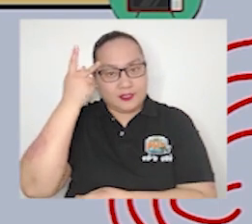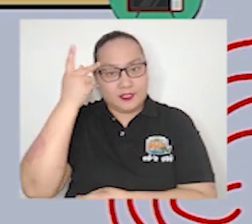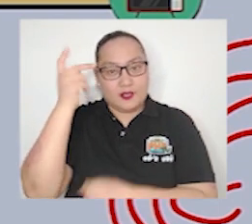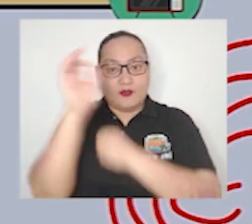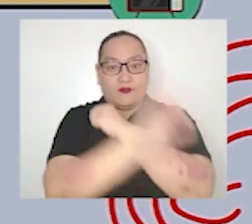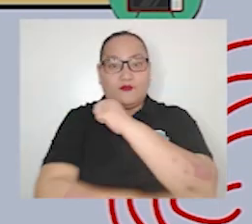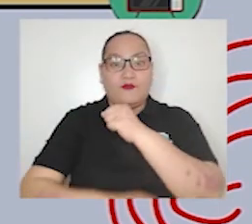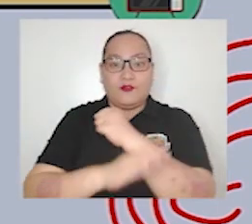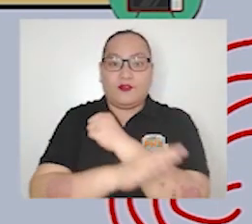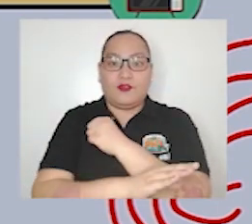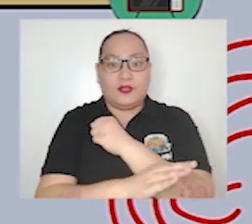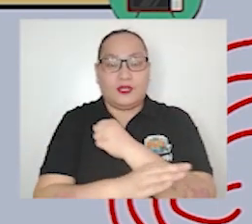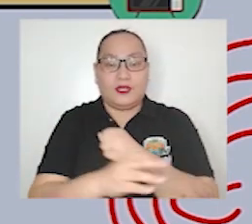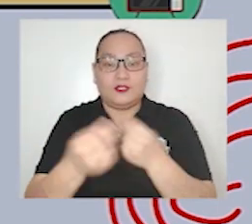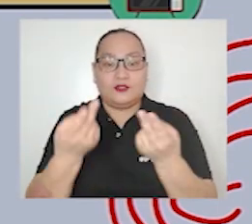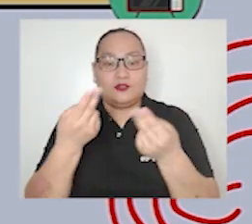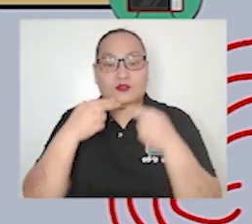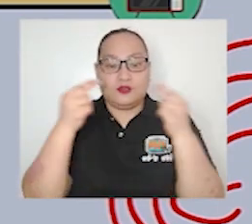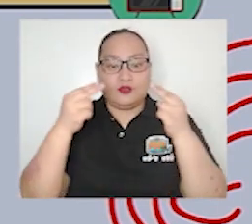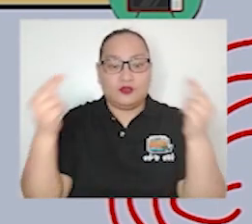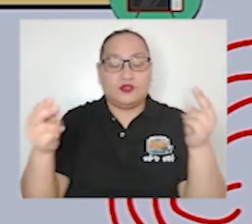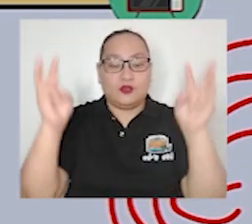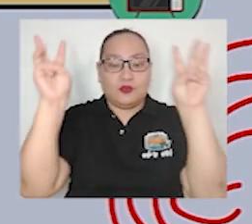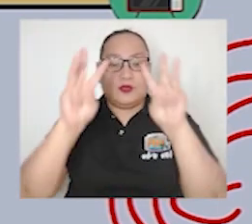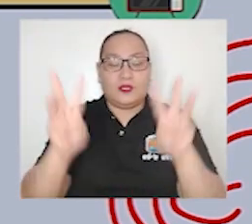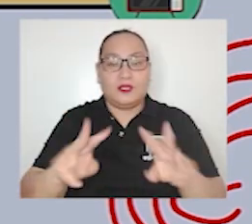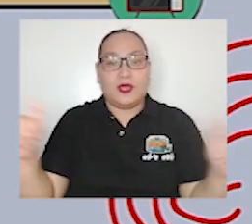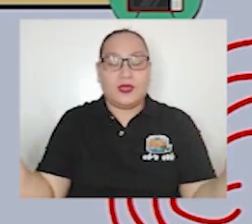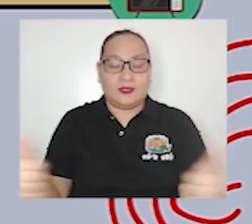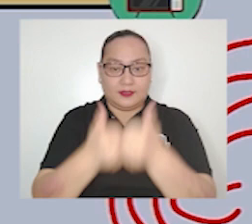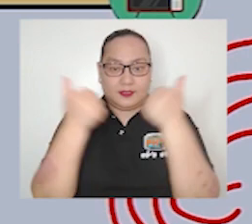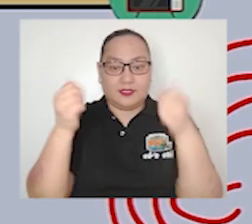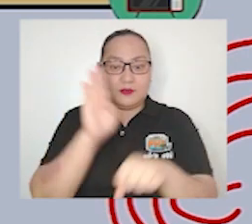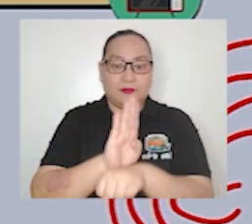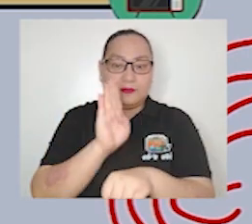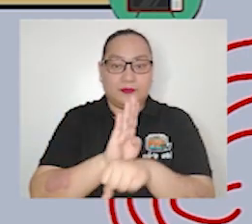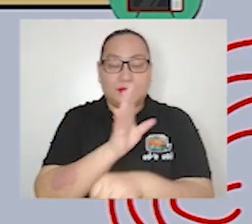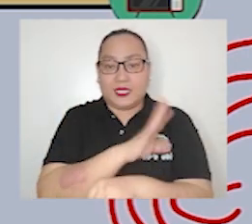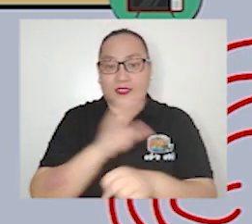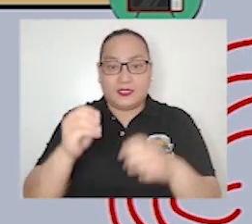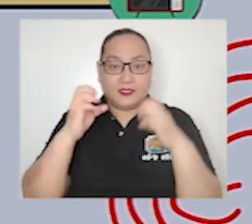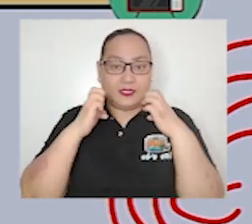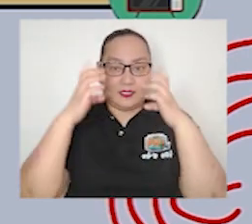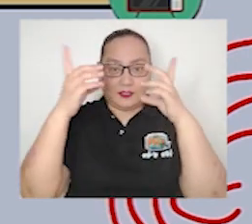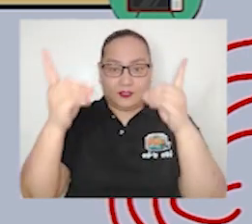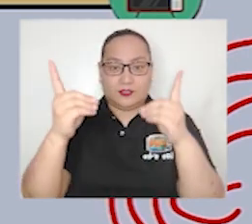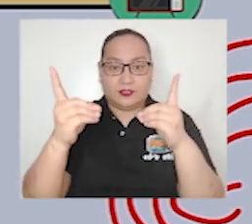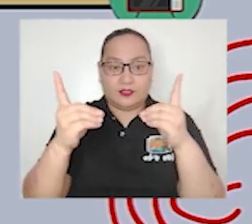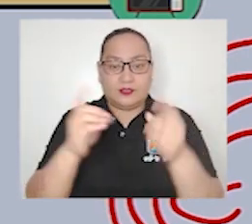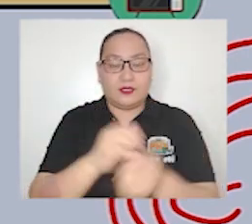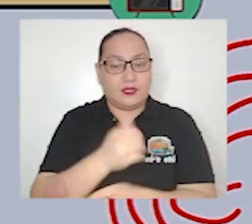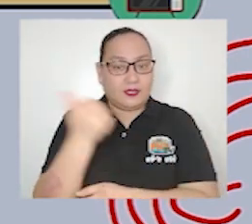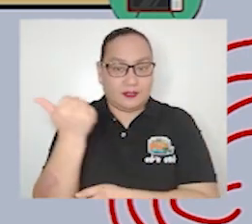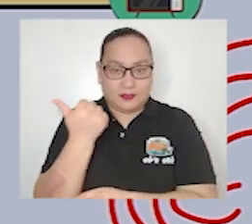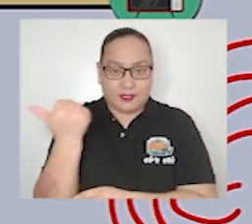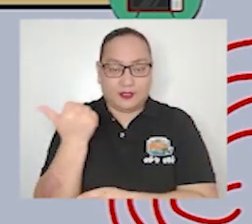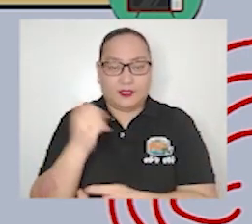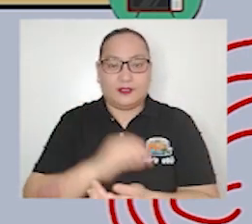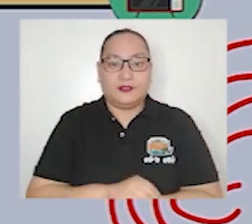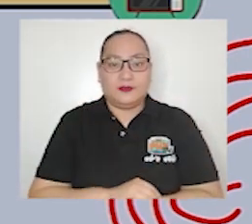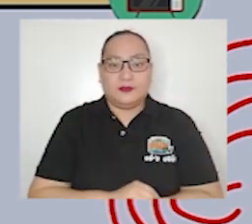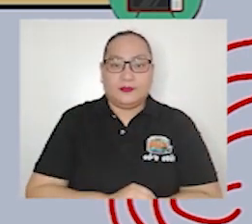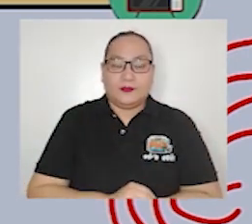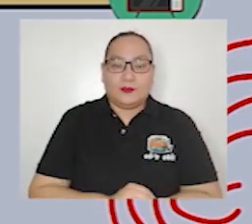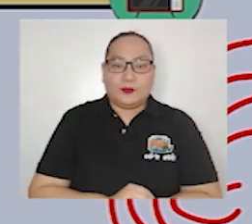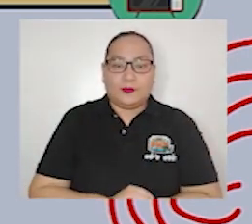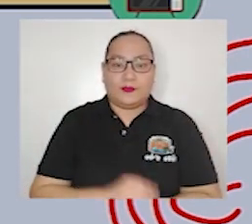business and education and among others news mix us aware of